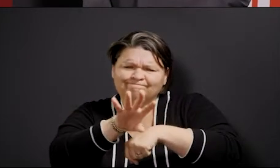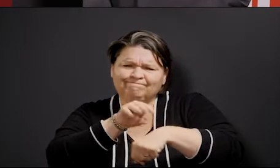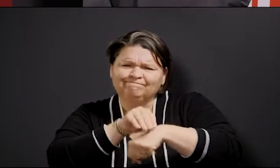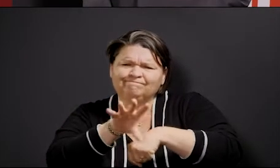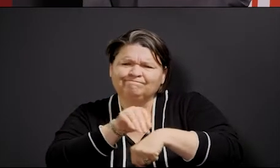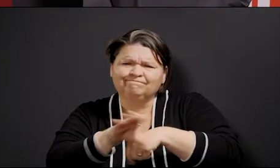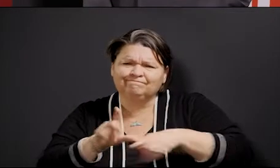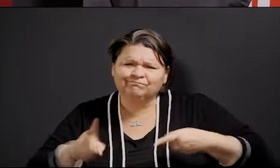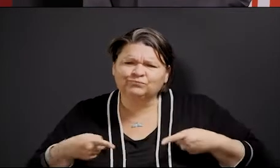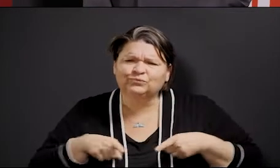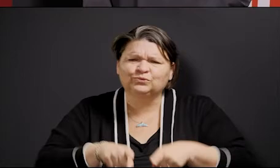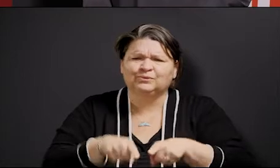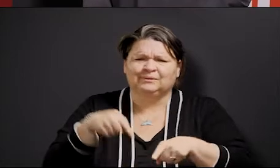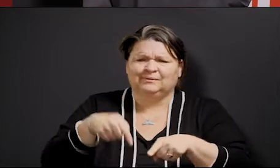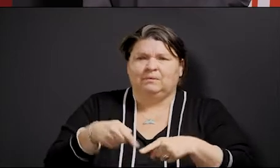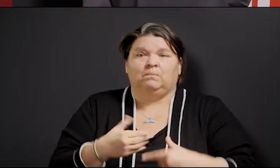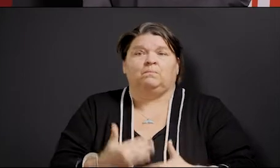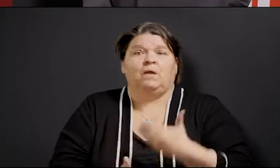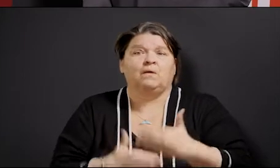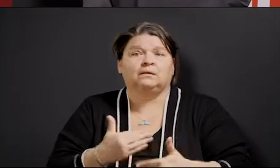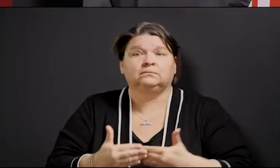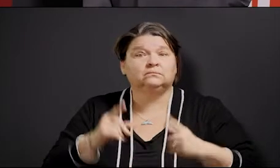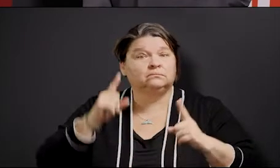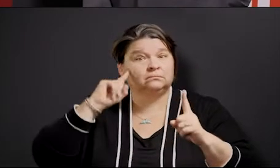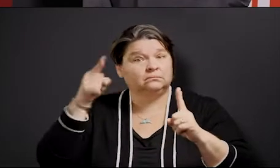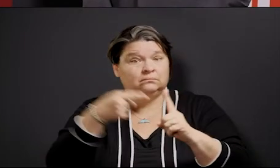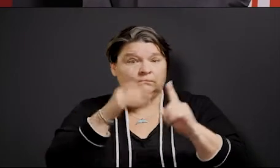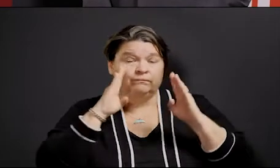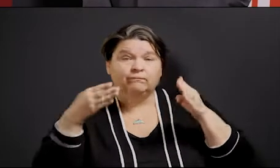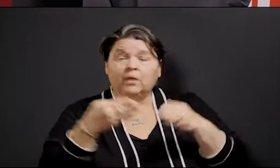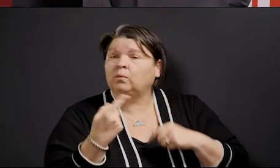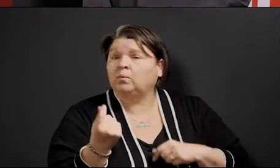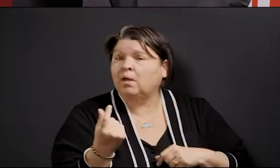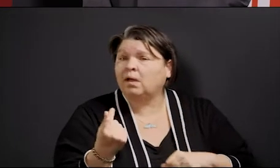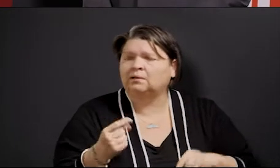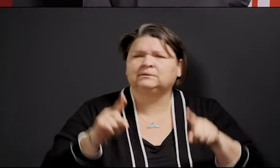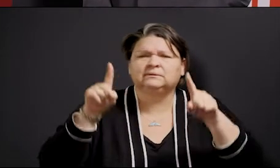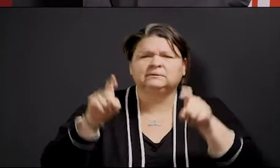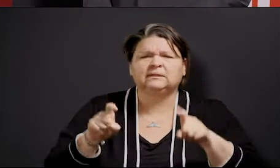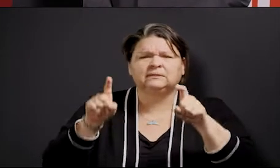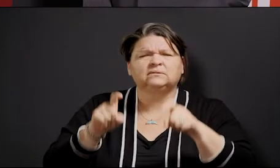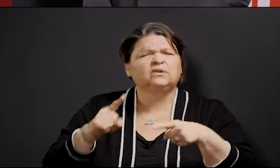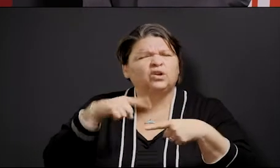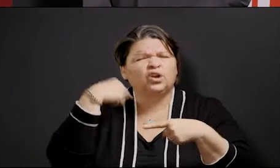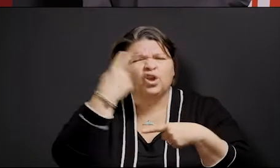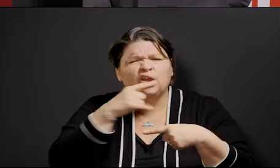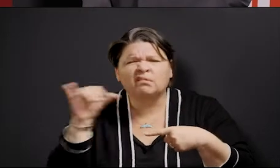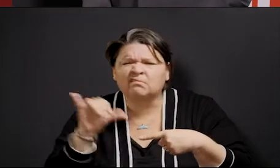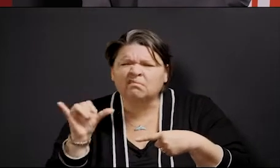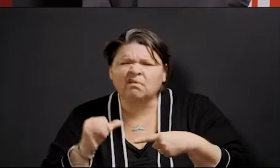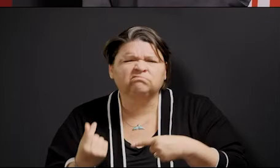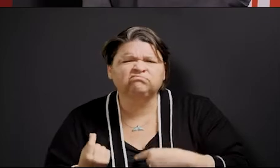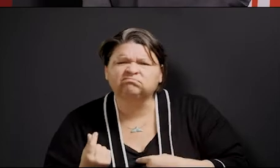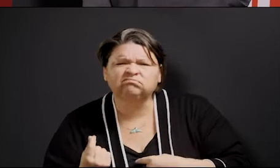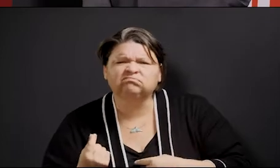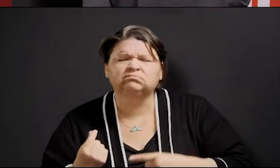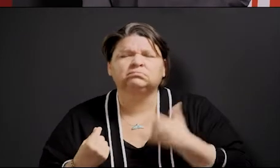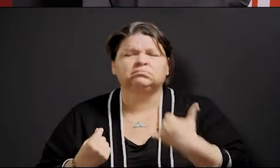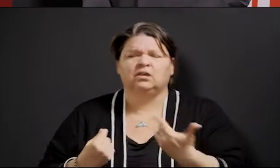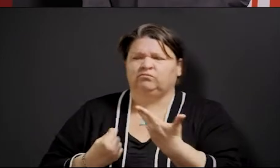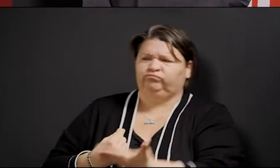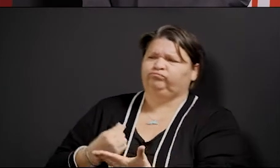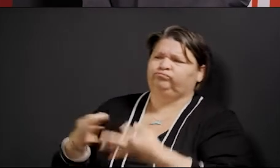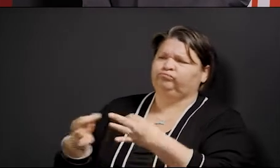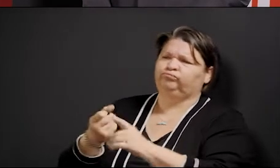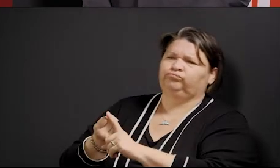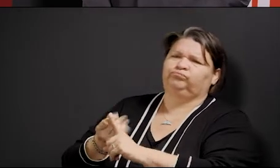particularly on testing and setting up what that might look like. So, we're going to talk a little bit about testing and why it's so critical and where we